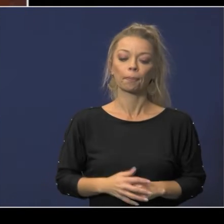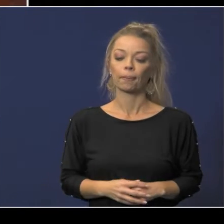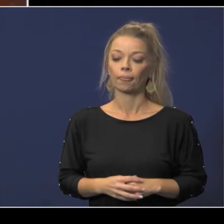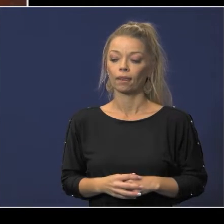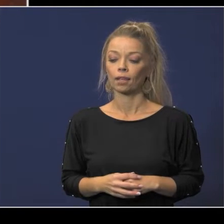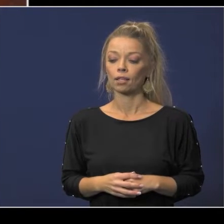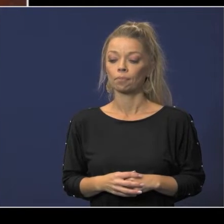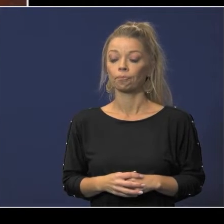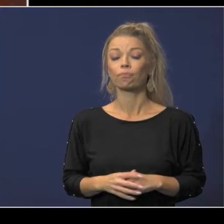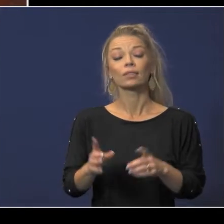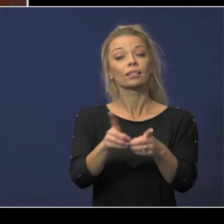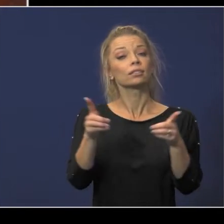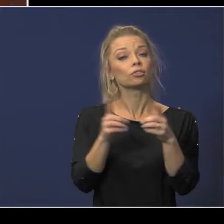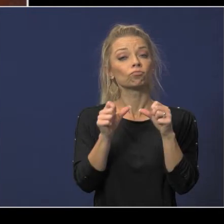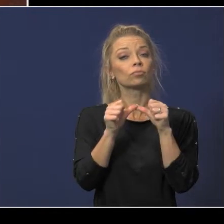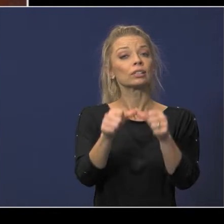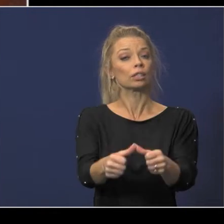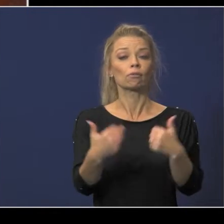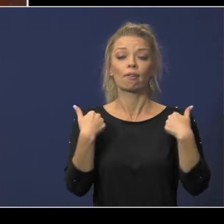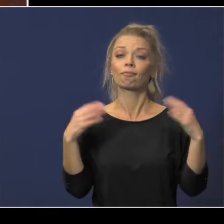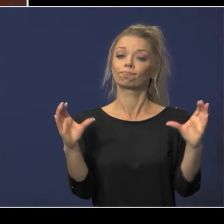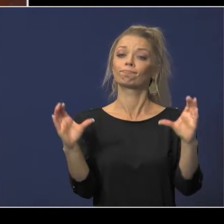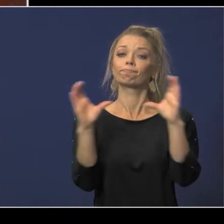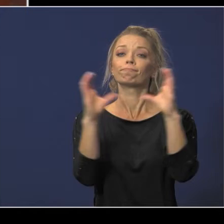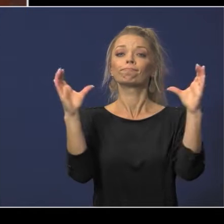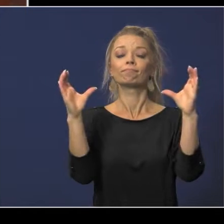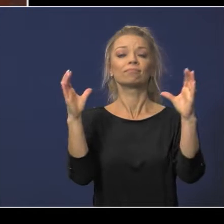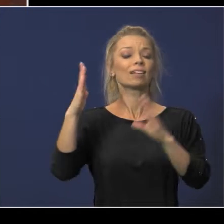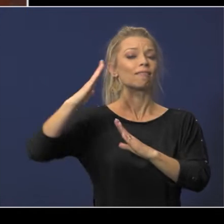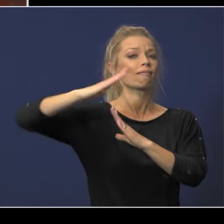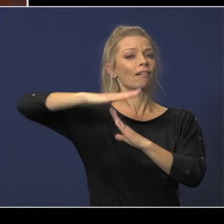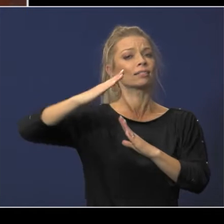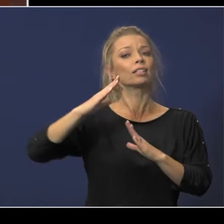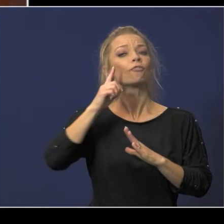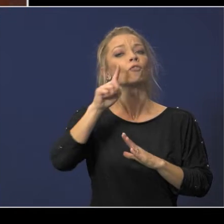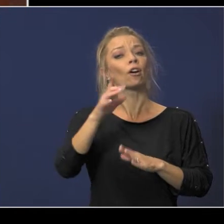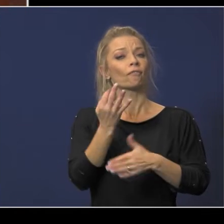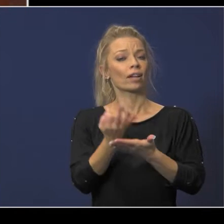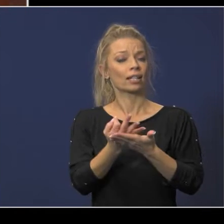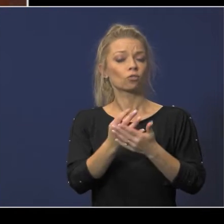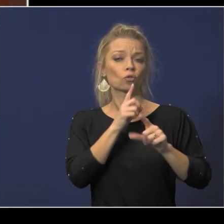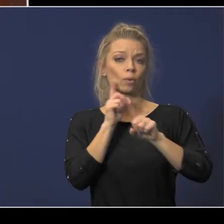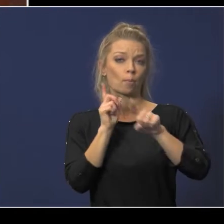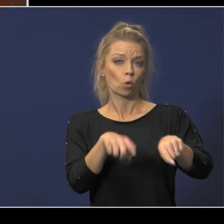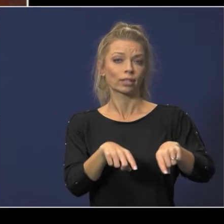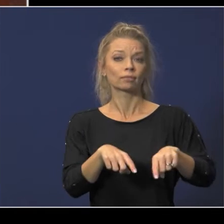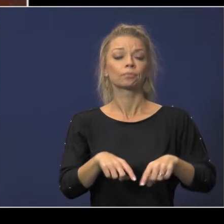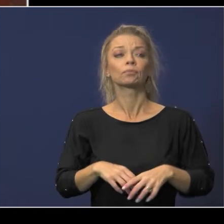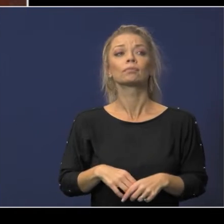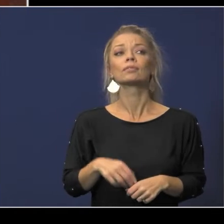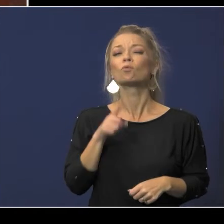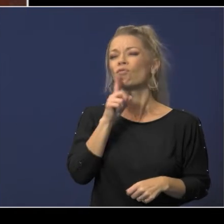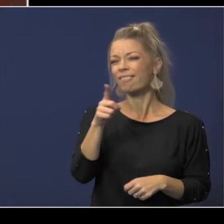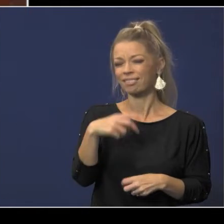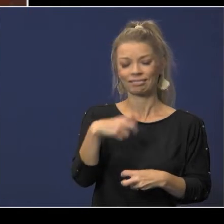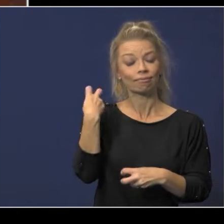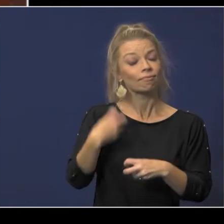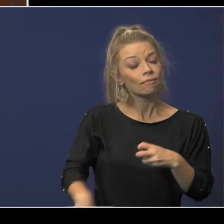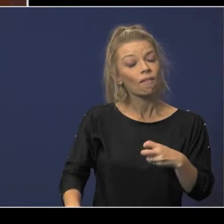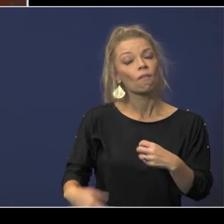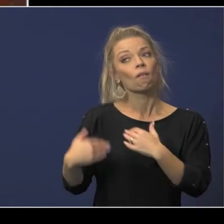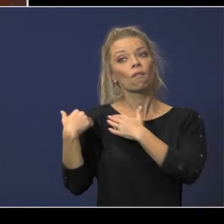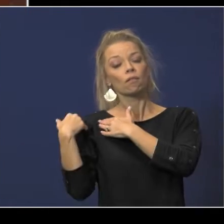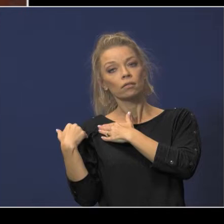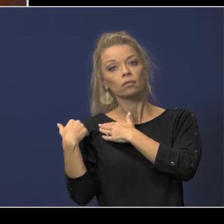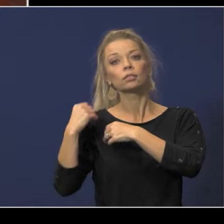continues to receive the certificate of excellence and financial reporting which is no no no it's a very difficult task to be able